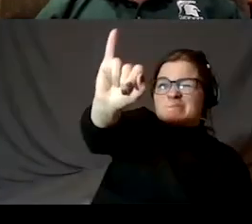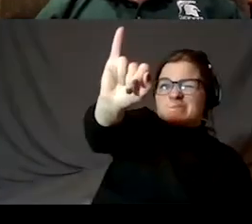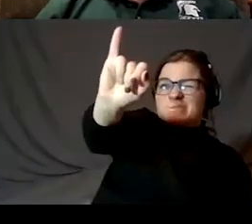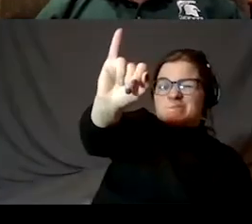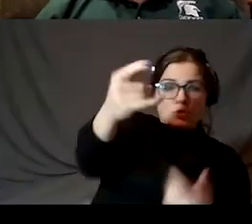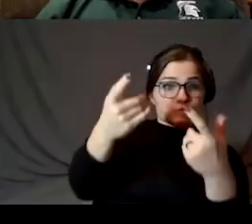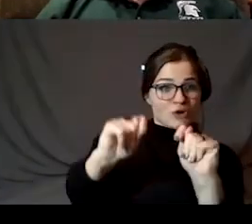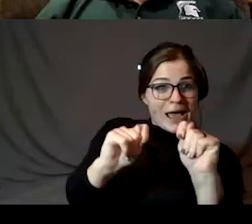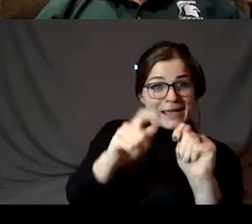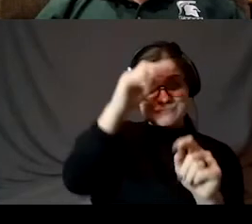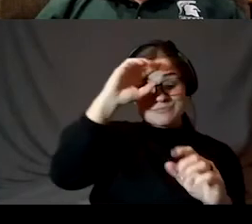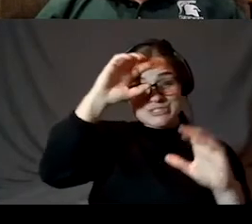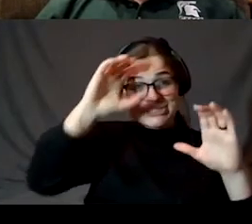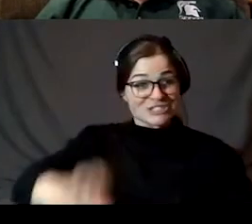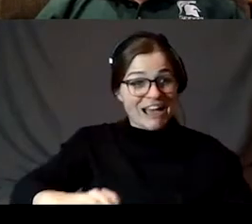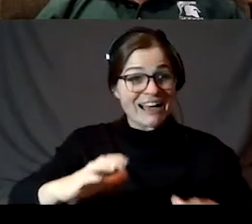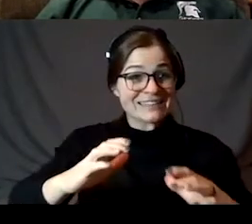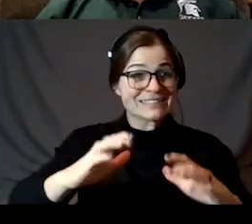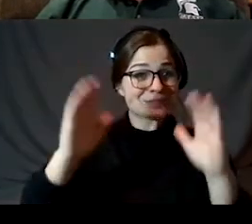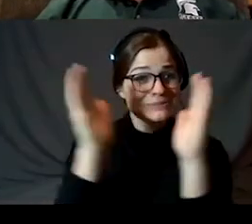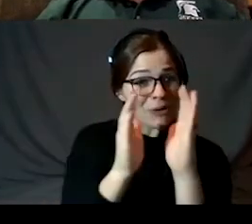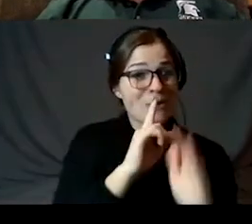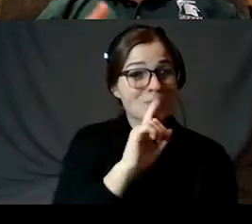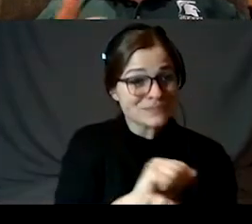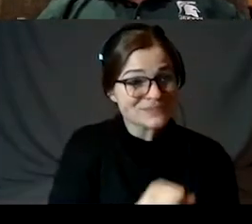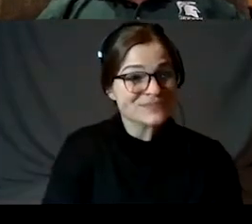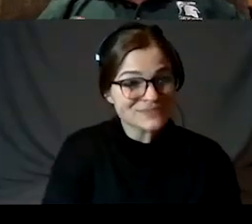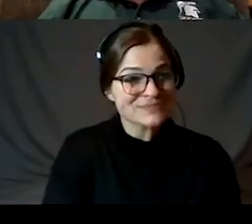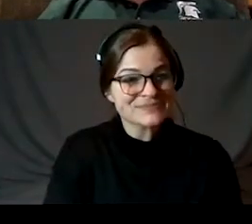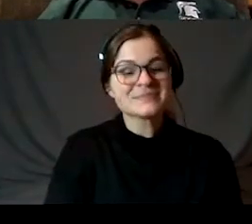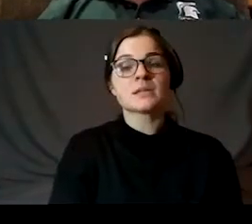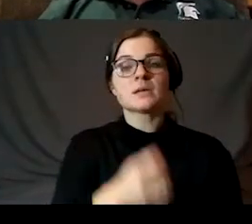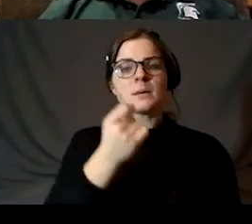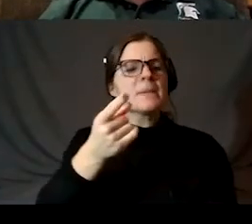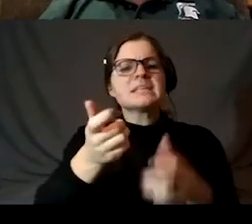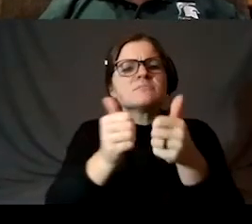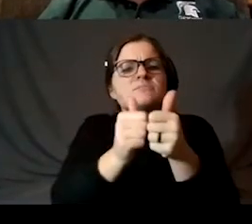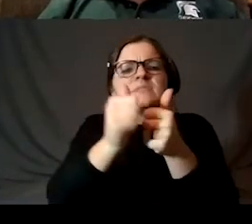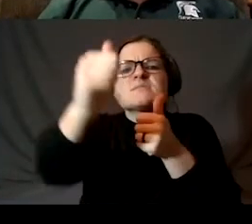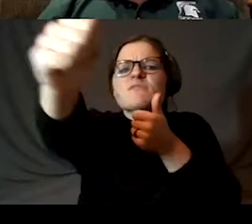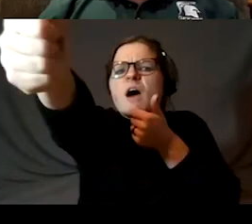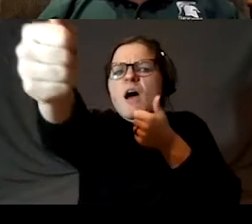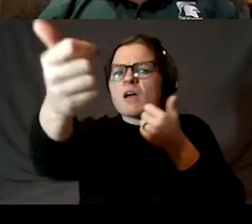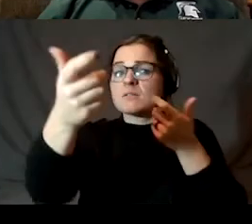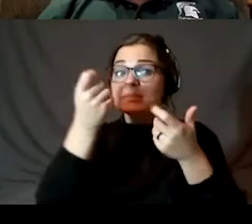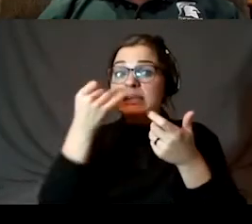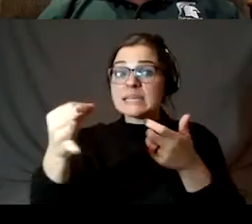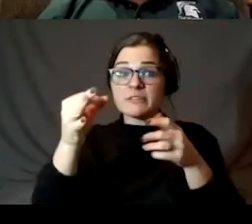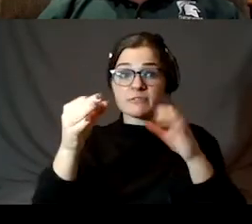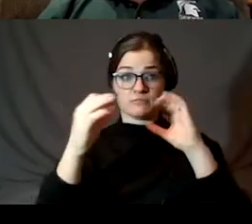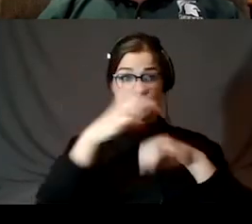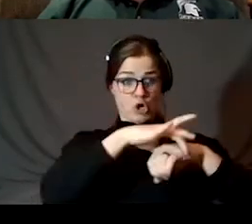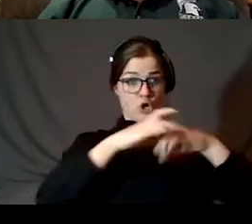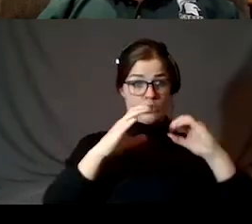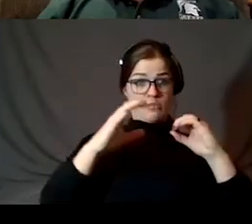the moon actually is in the sky. But what about actual distance? Okay, if the moon is close, if the moon is here,